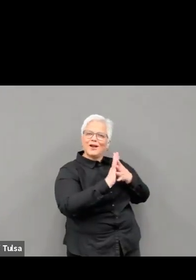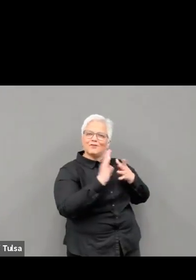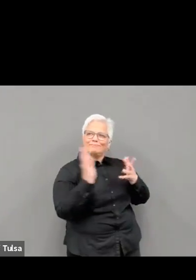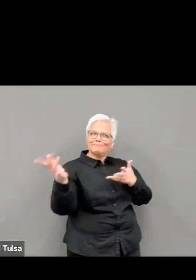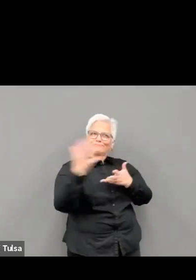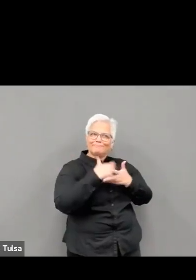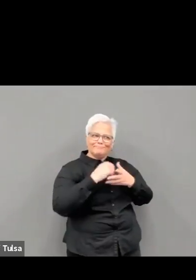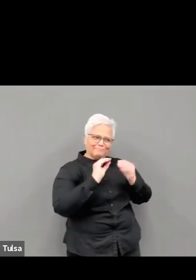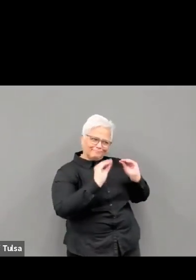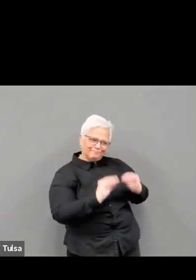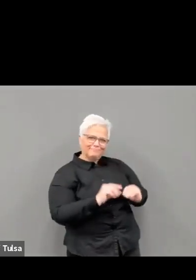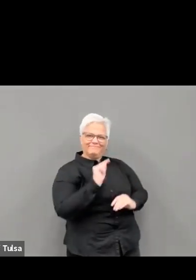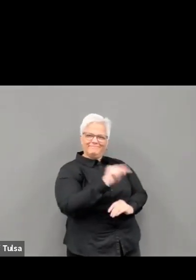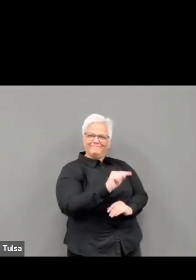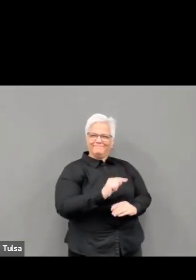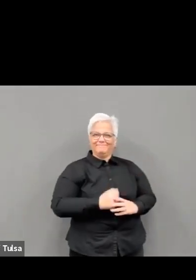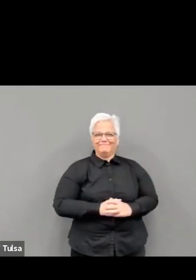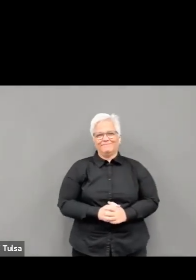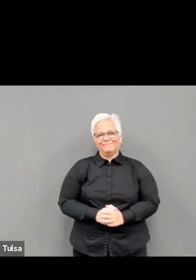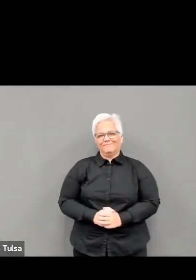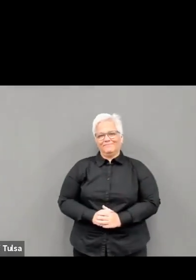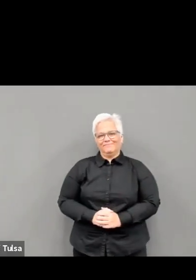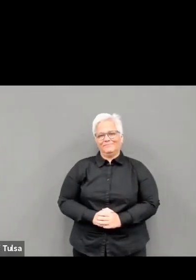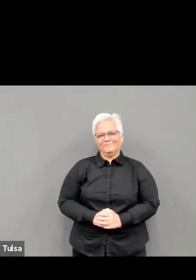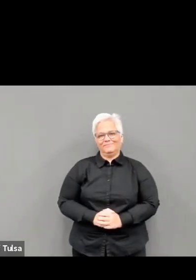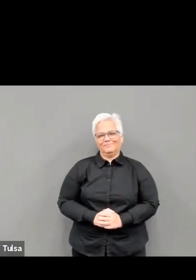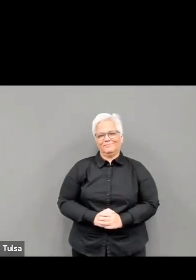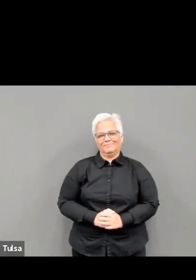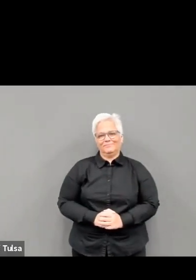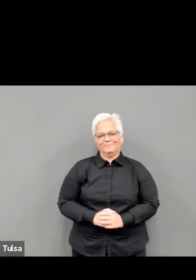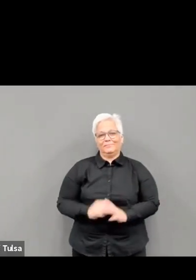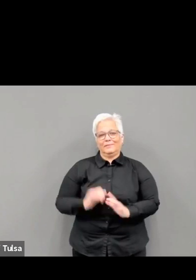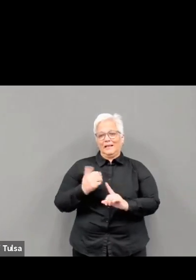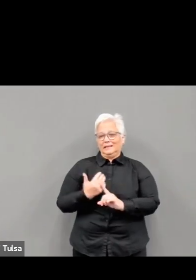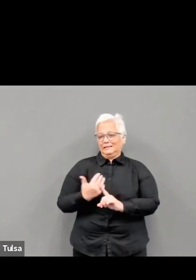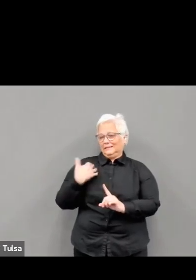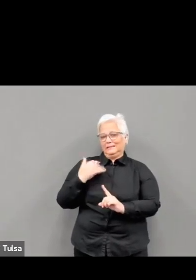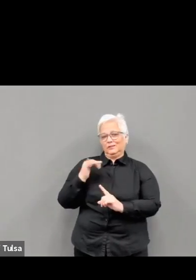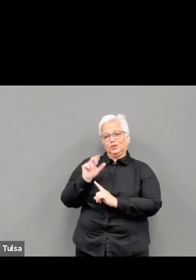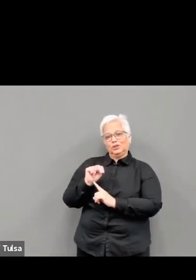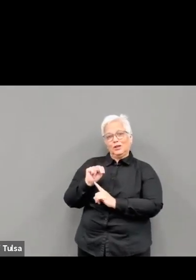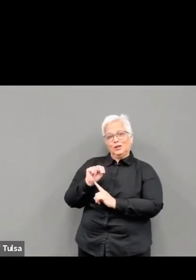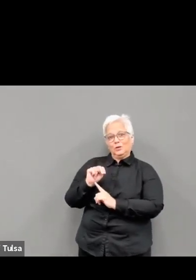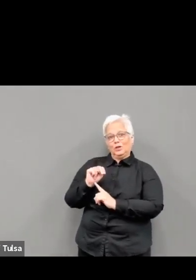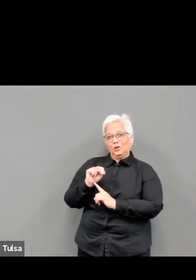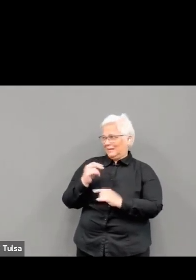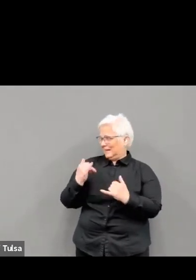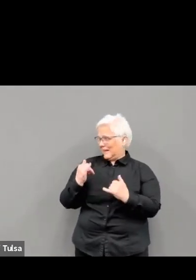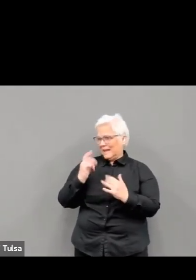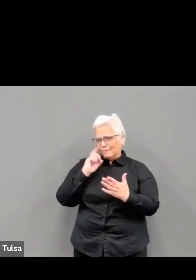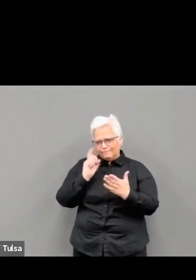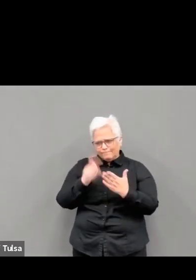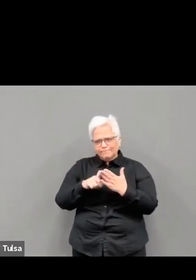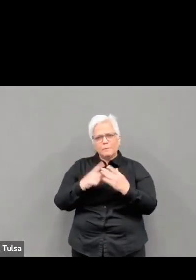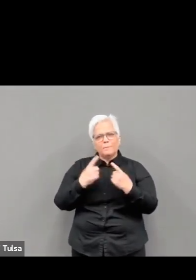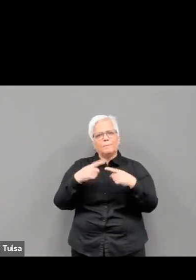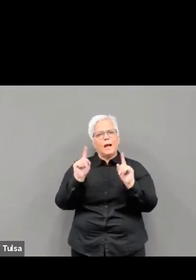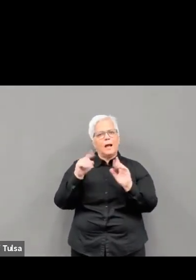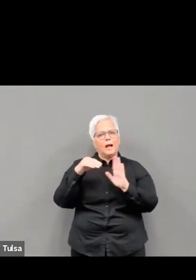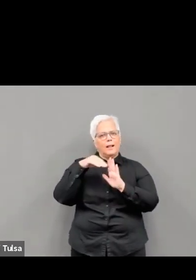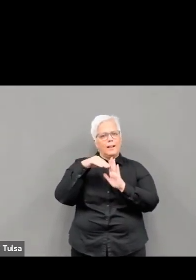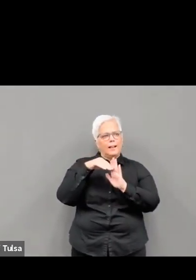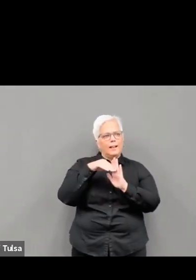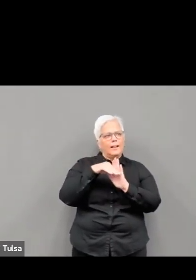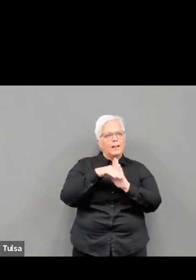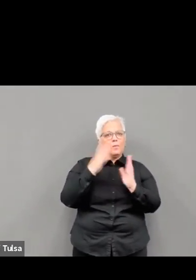plummeted since early January. People are clamoring to get the vaccine as quickly as possible, but we're not quite